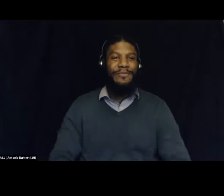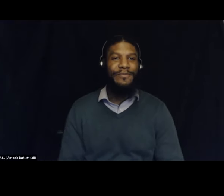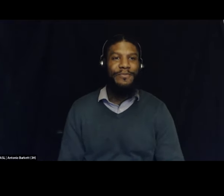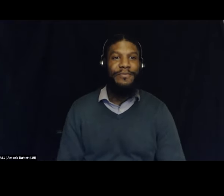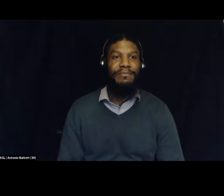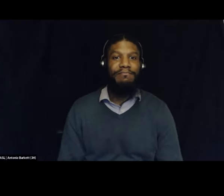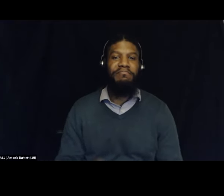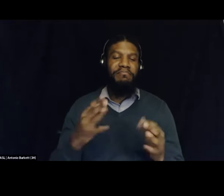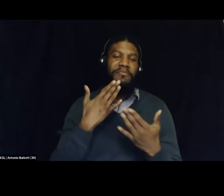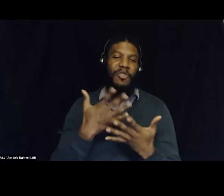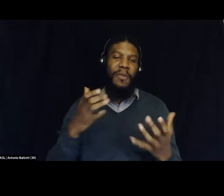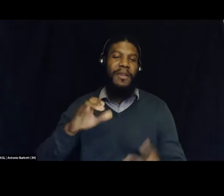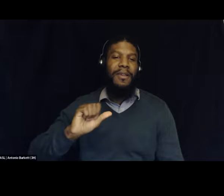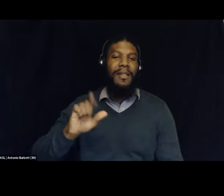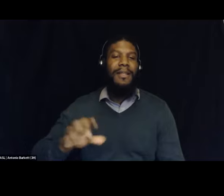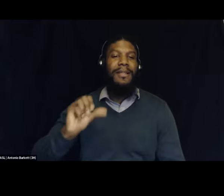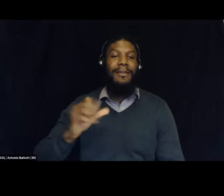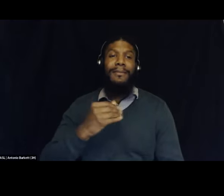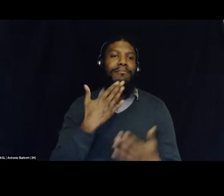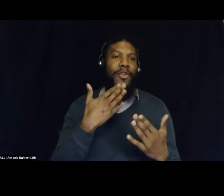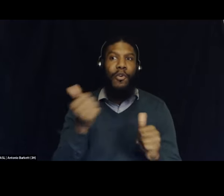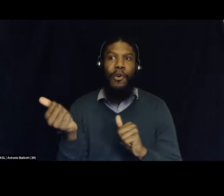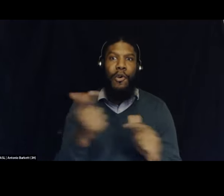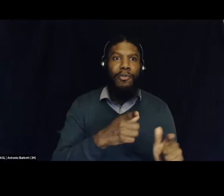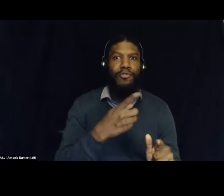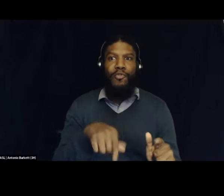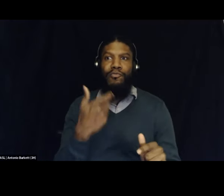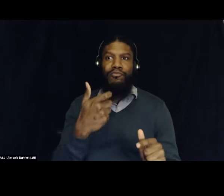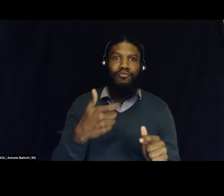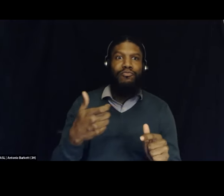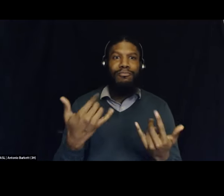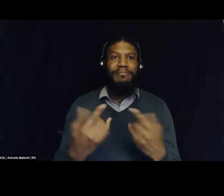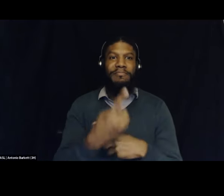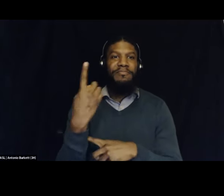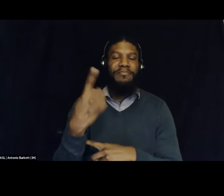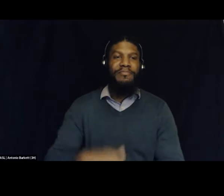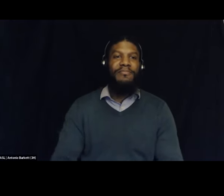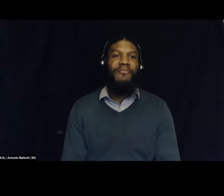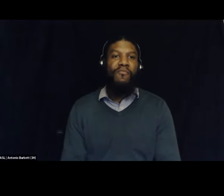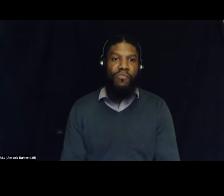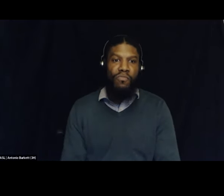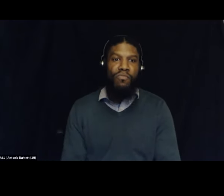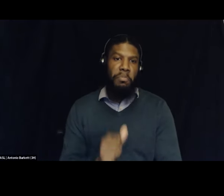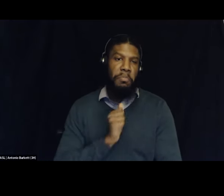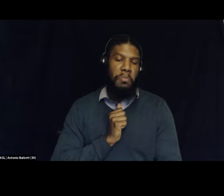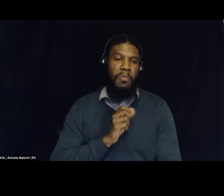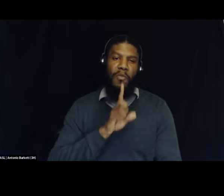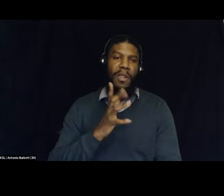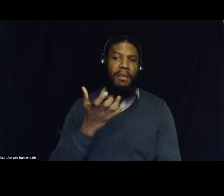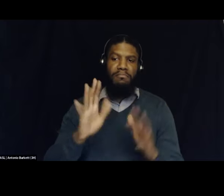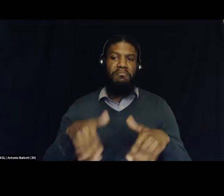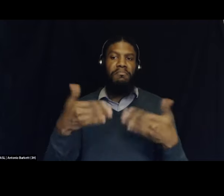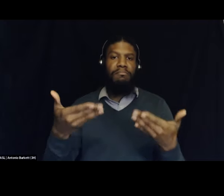Thanks so much, Aliza. And thanks again to everybody who's tuning in. You know, I'm going to invite the